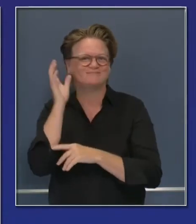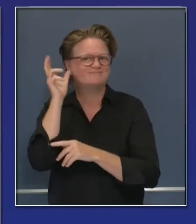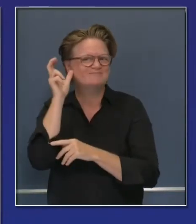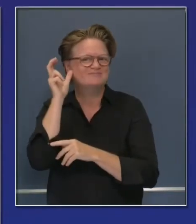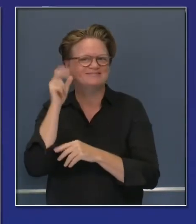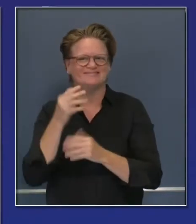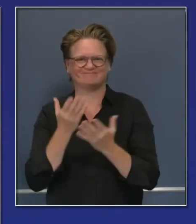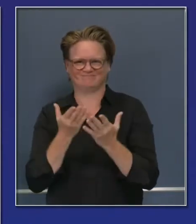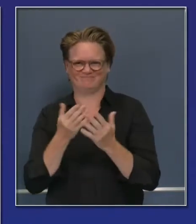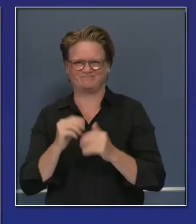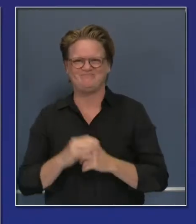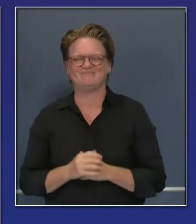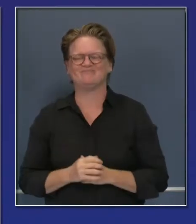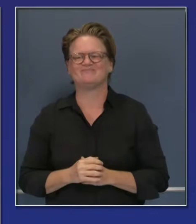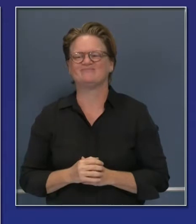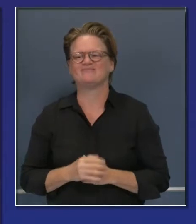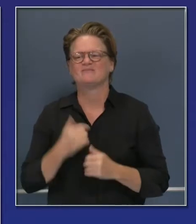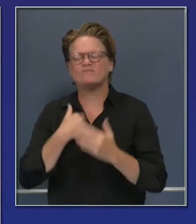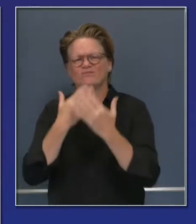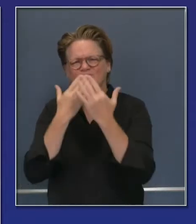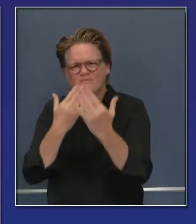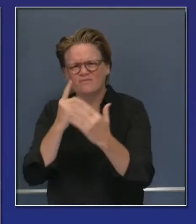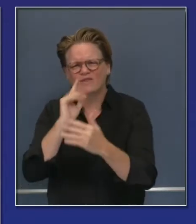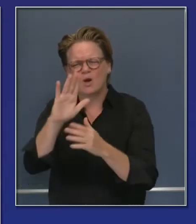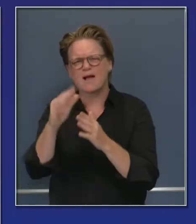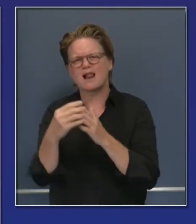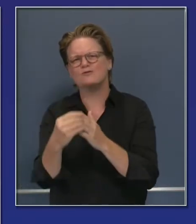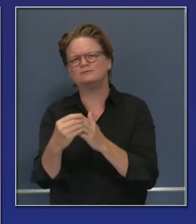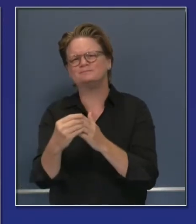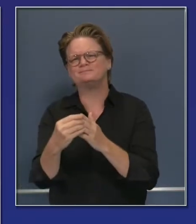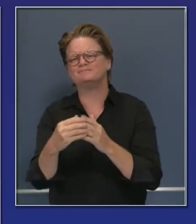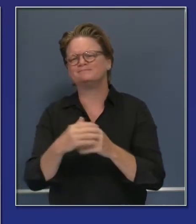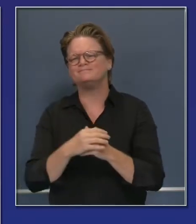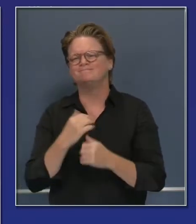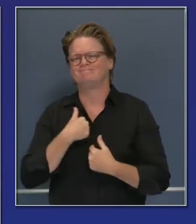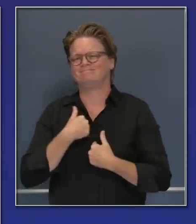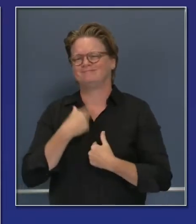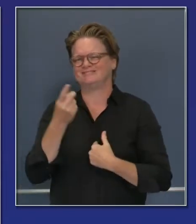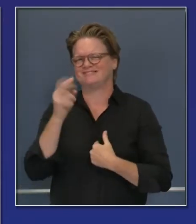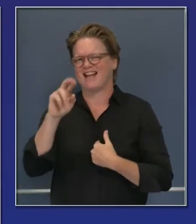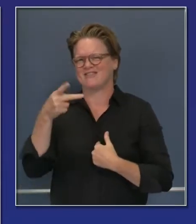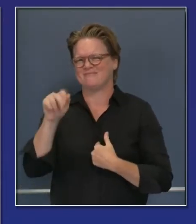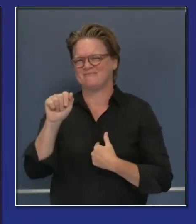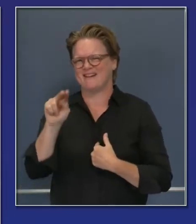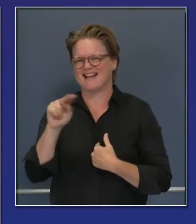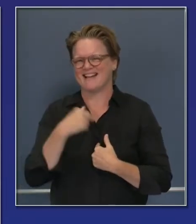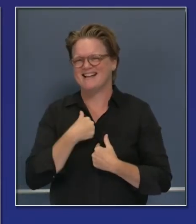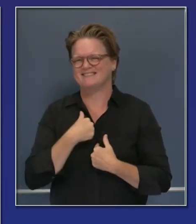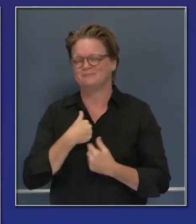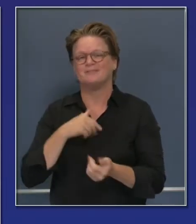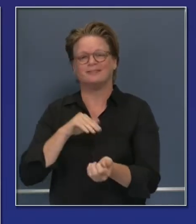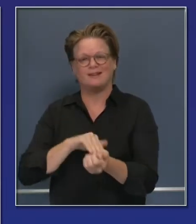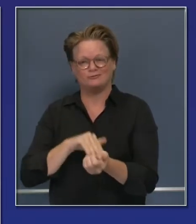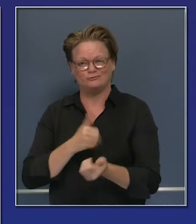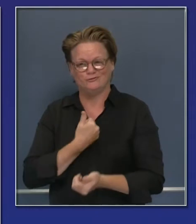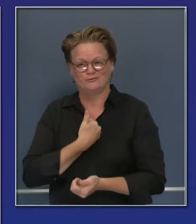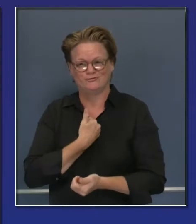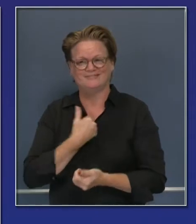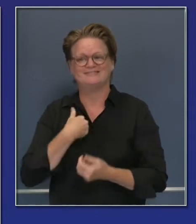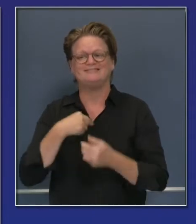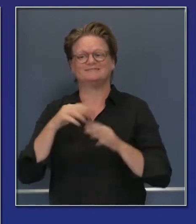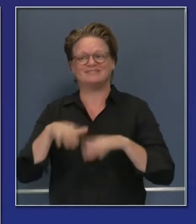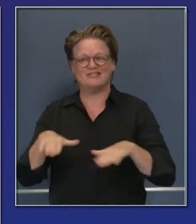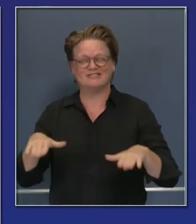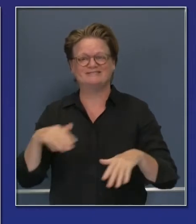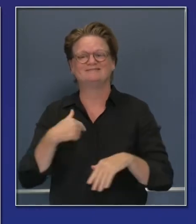Governor. I want to thank you so much for your leadership. I'm Dr. Richard Pan. I'm a pediatrician, a father, and chair of the Senate Committee on